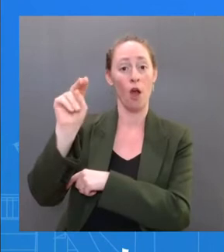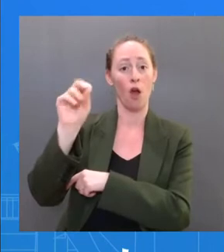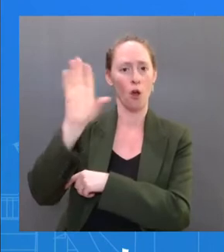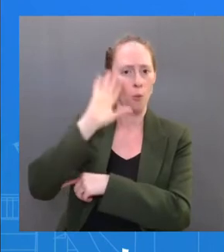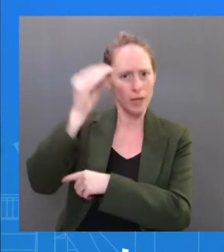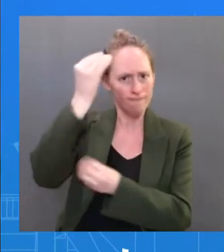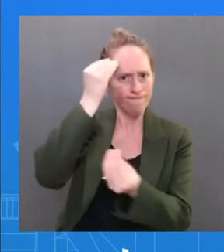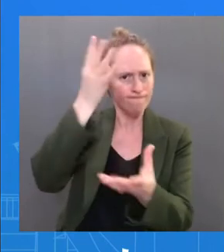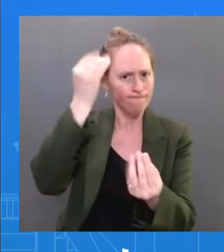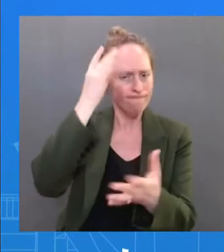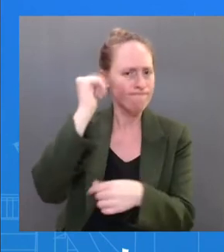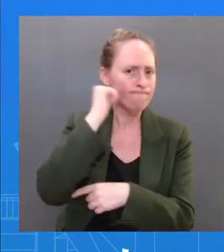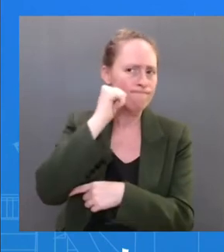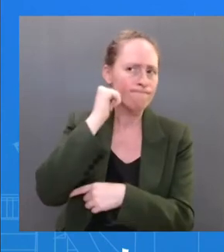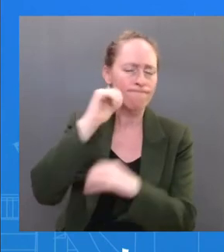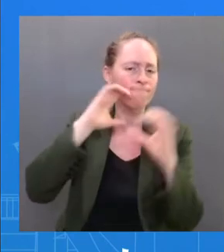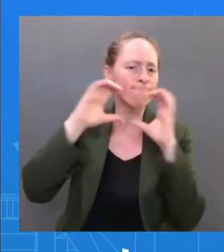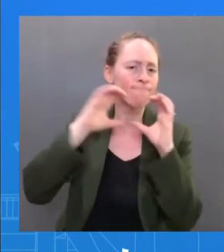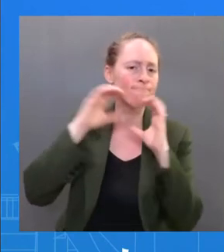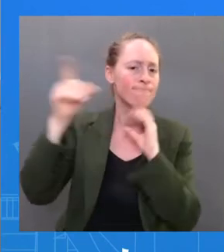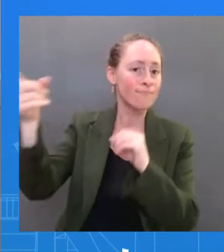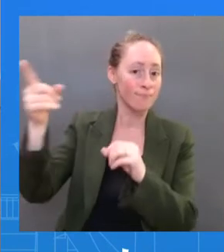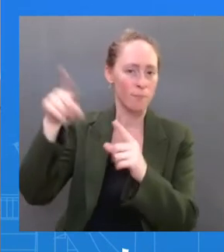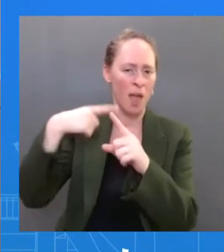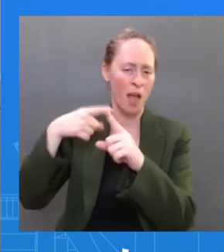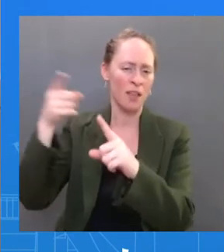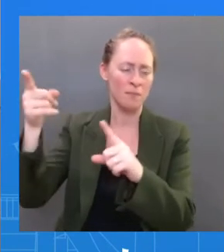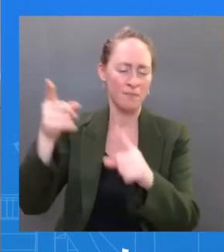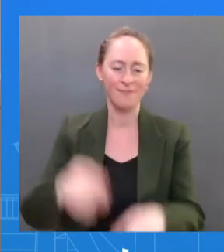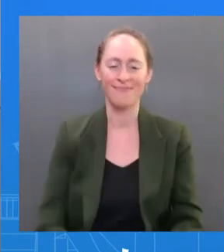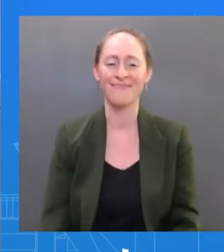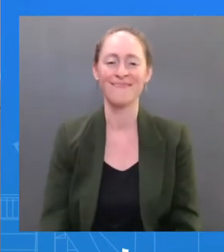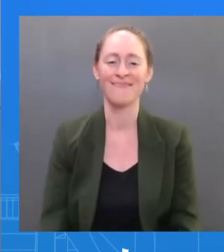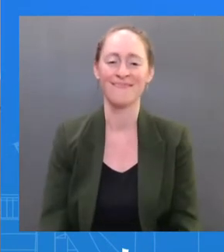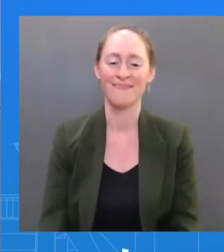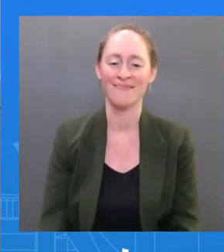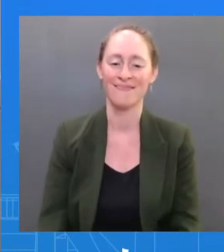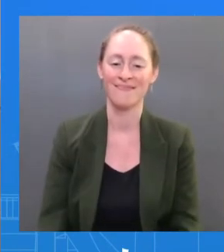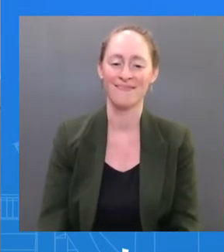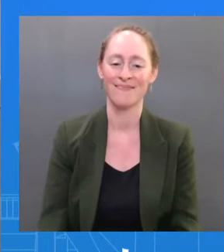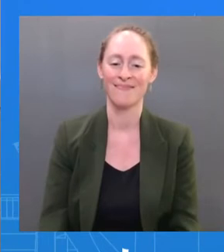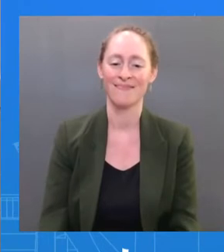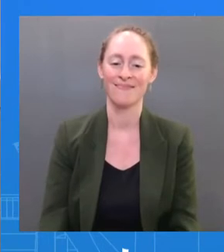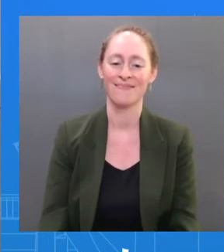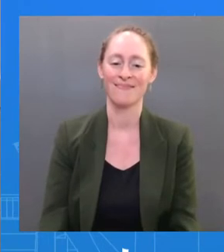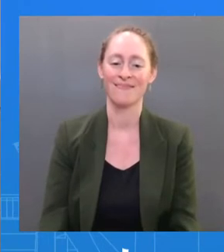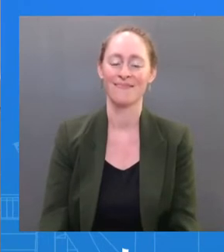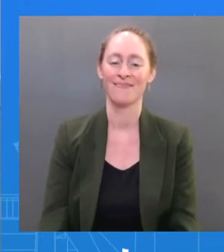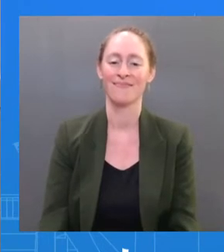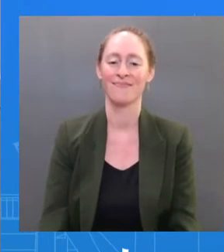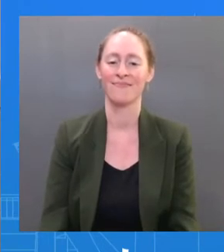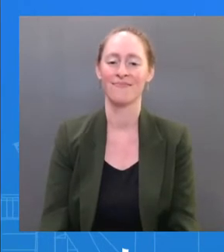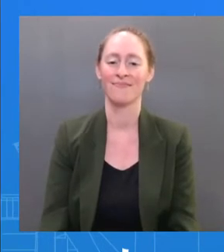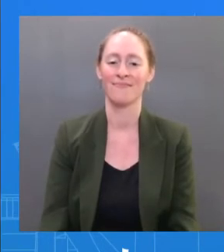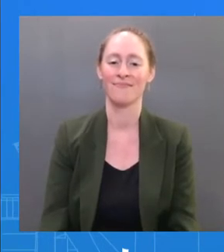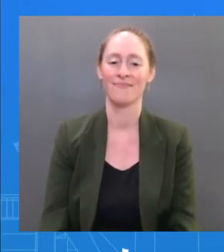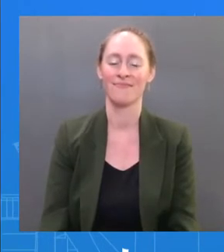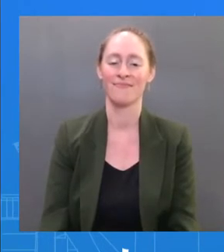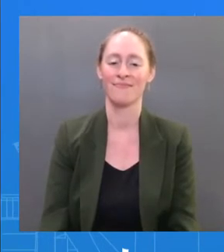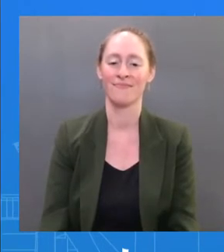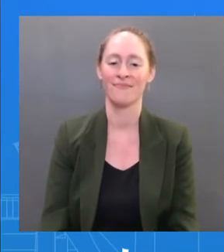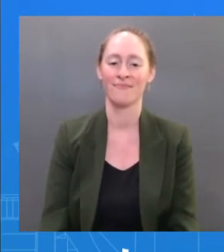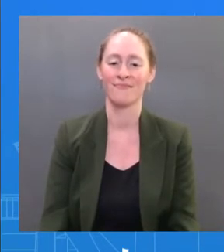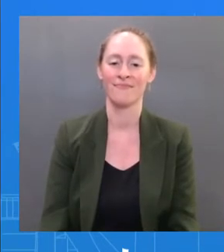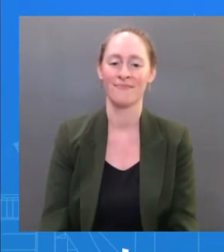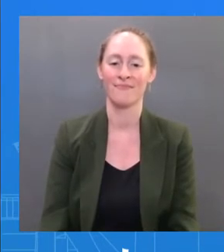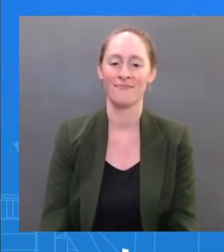can. First of all, was the President ever identified as a close contact to anybody else in the course of the last 72 to 100 hours, say? Not that I